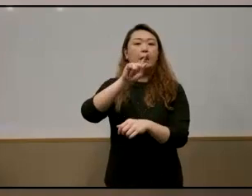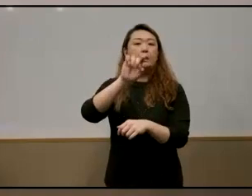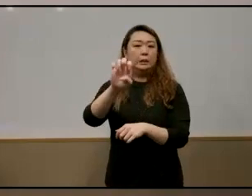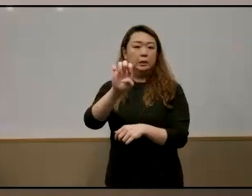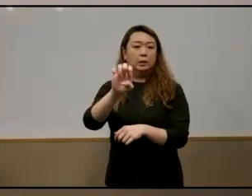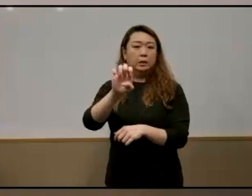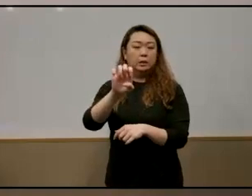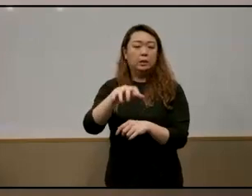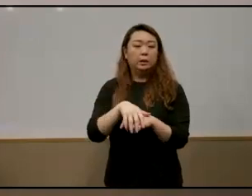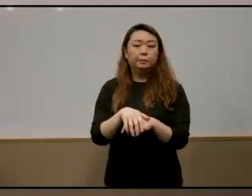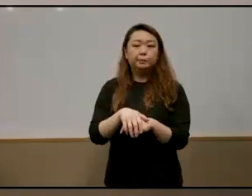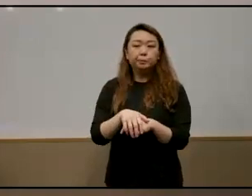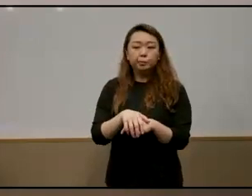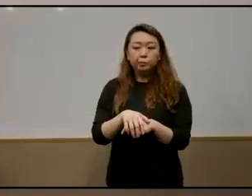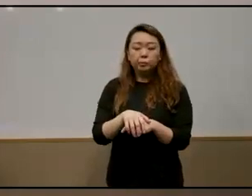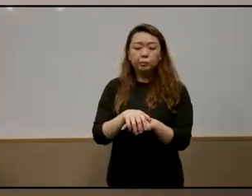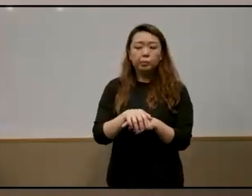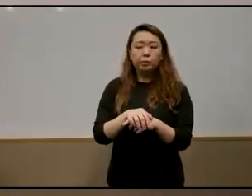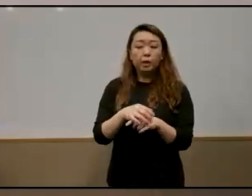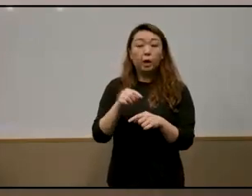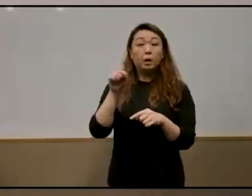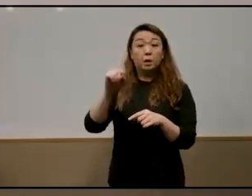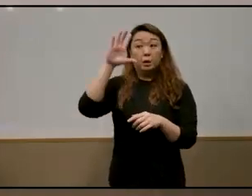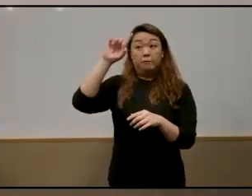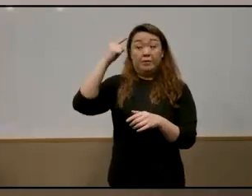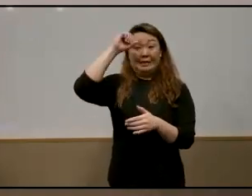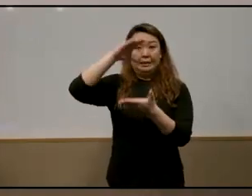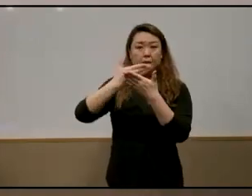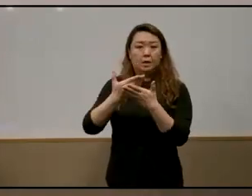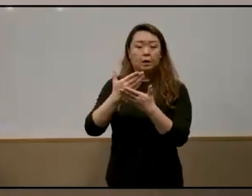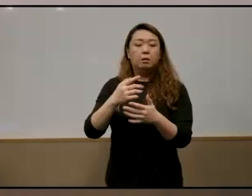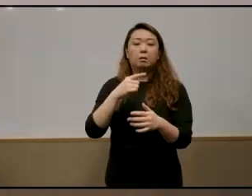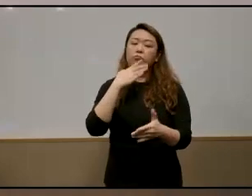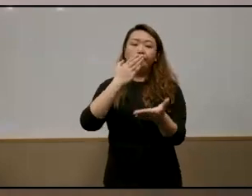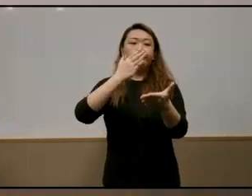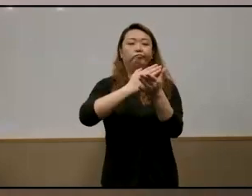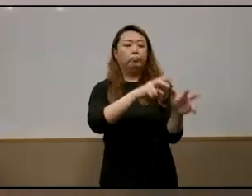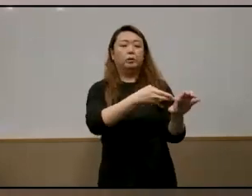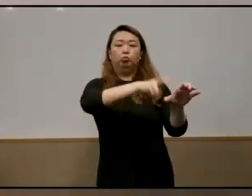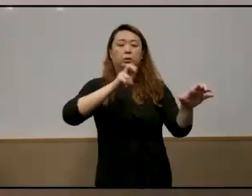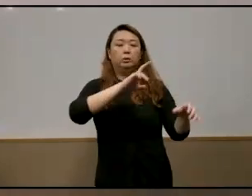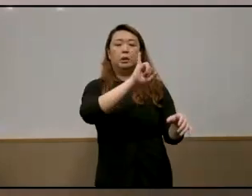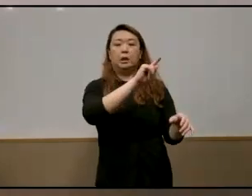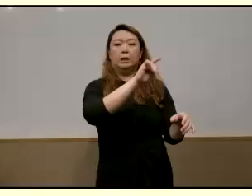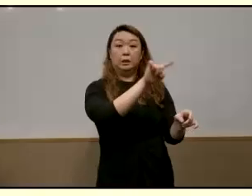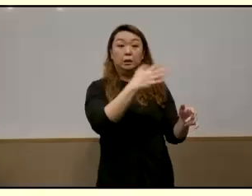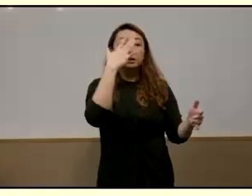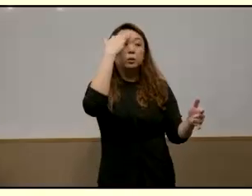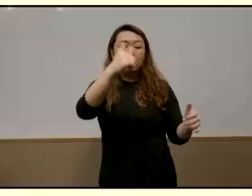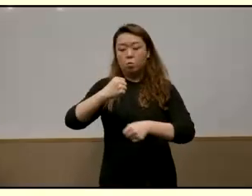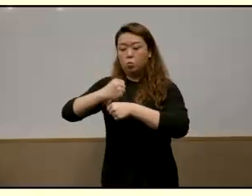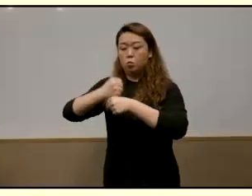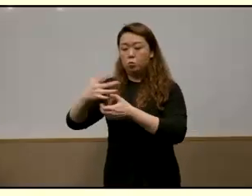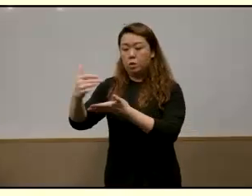education institute in singapore he dropped out of work to work as a cleaner and restaurant worker to financially support the family